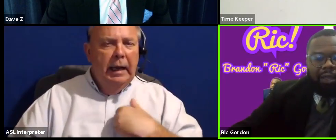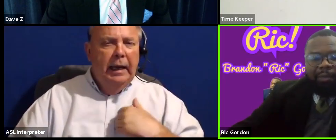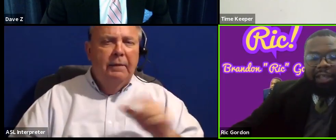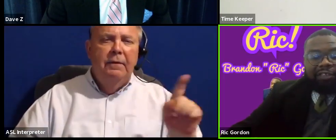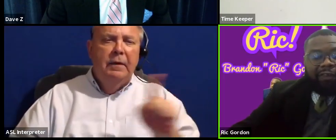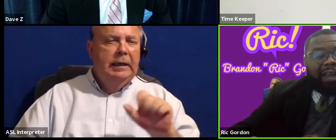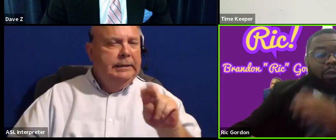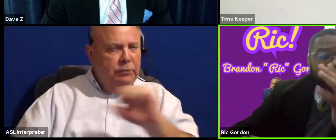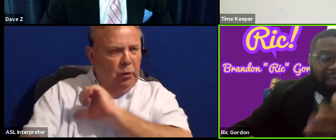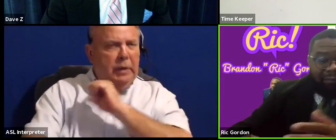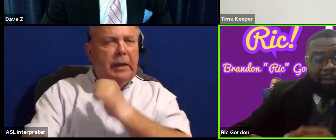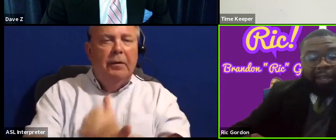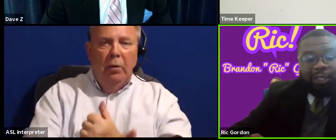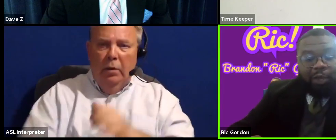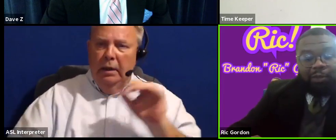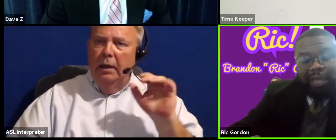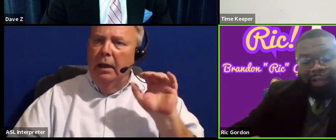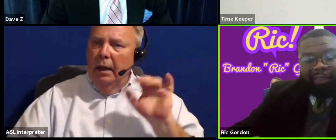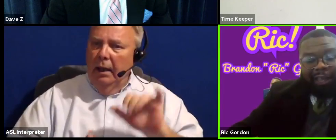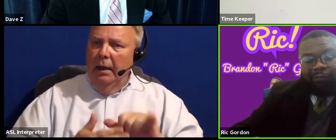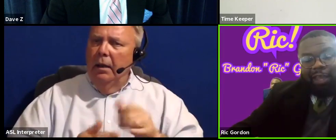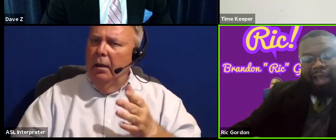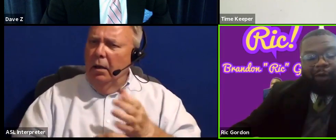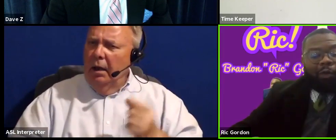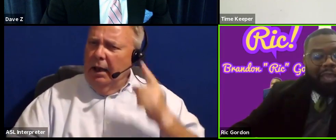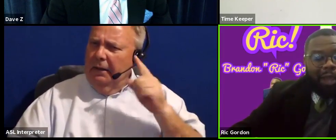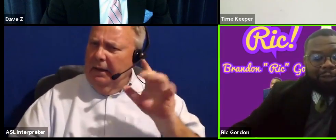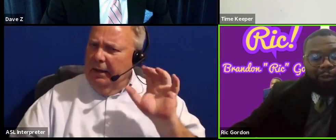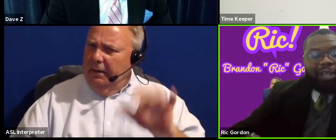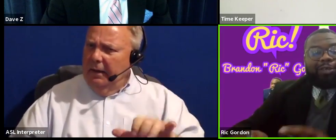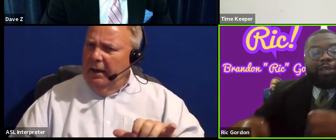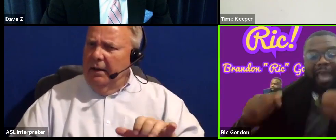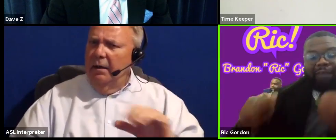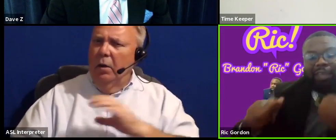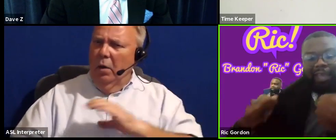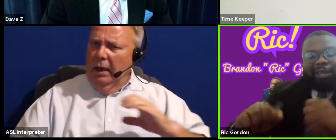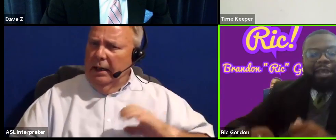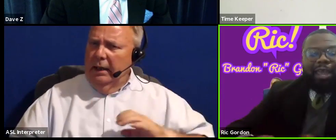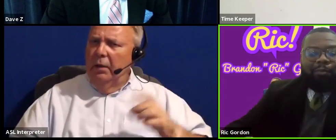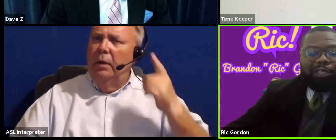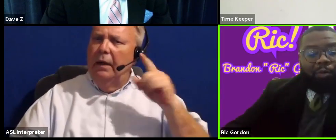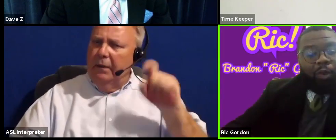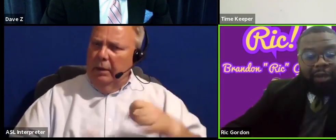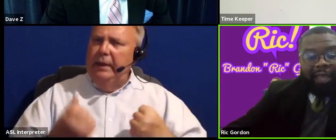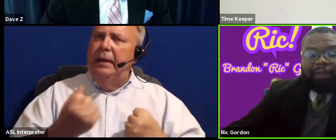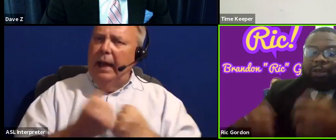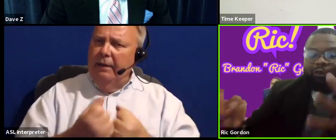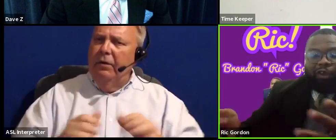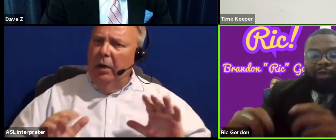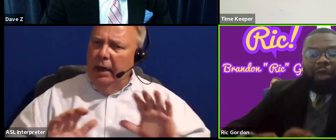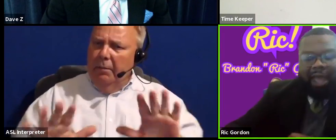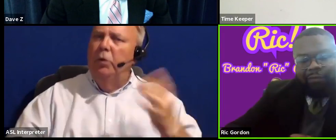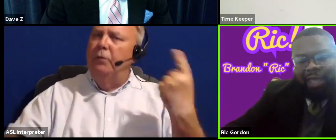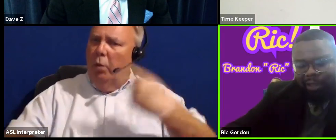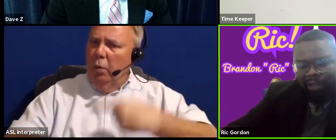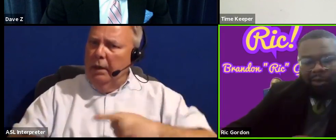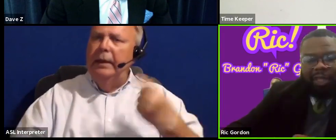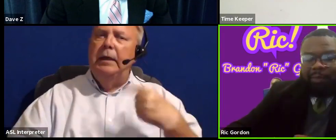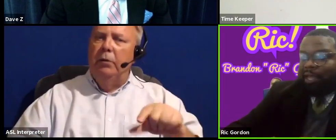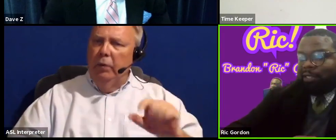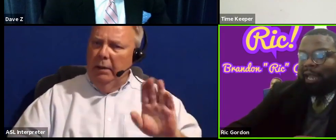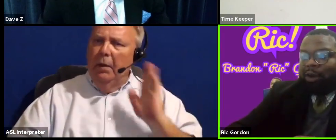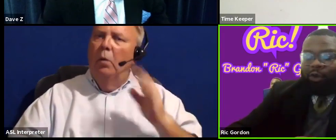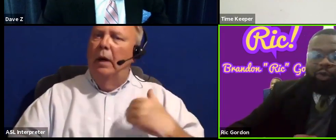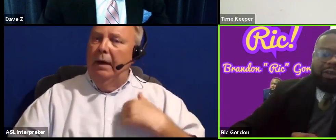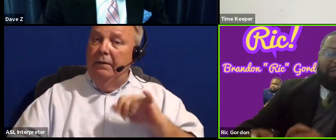authority. That's a fight I would not get, but I continue to. I think that if I work with council, if we continue to advocate and push me one day, Greenbelt will have that.